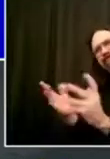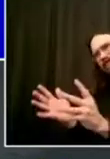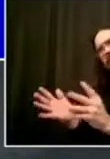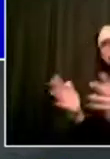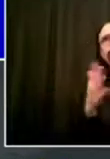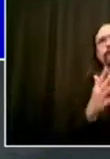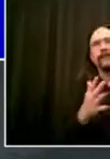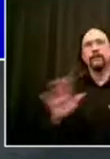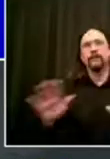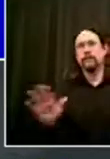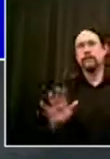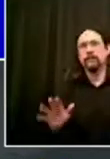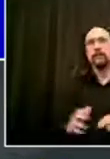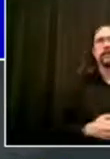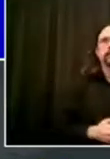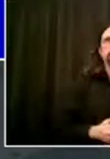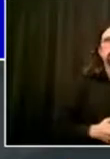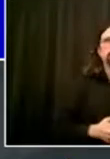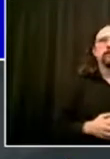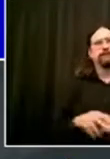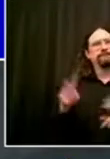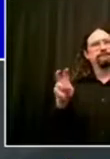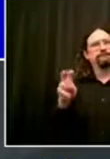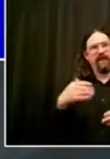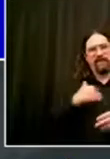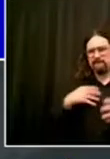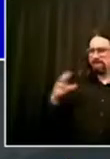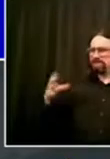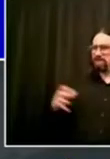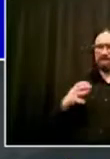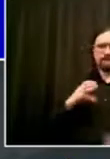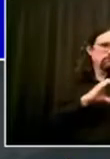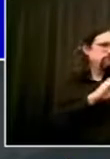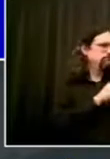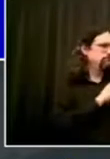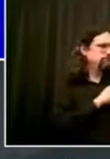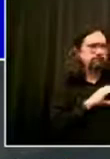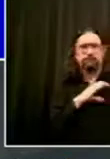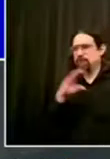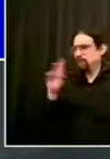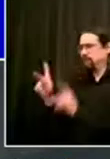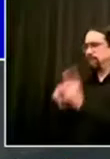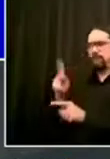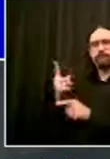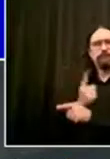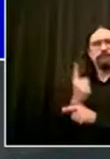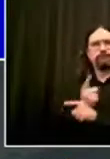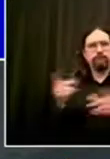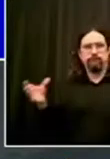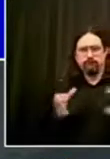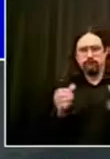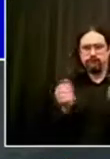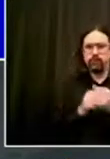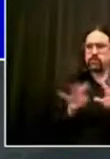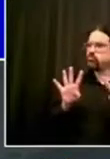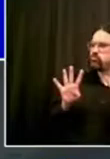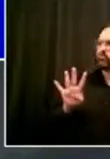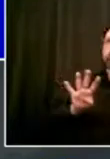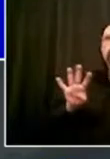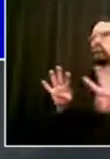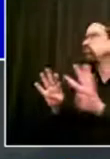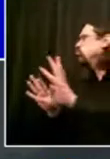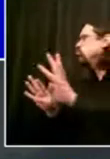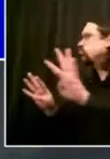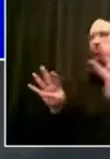crisis management system that has done so much to defuse violence and stop it before it starts. You're going to see a lot of clergy out there this